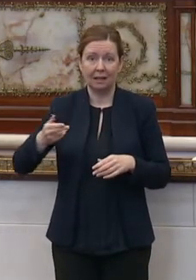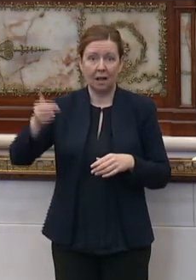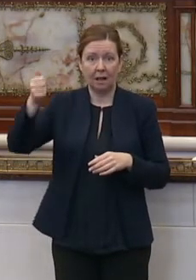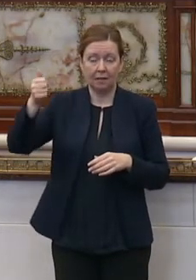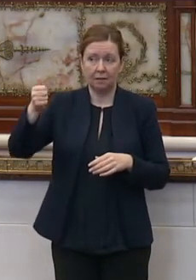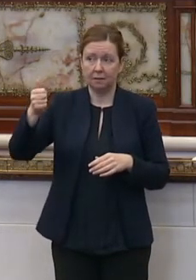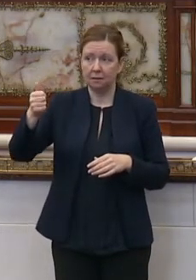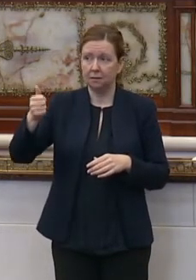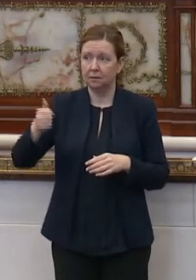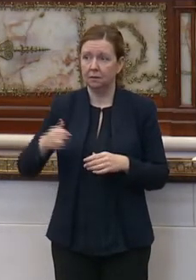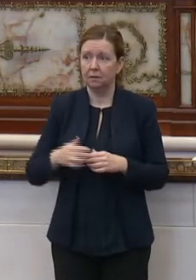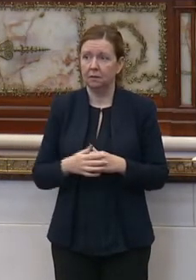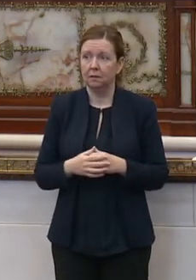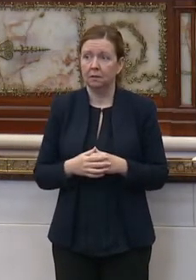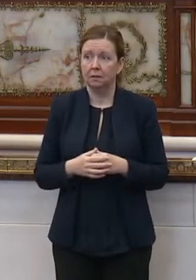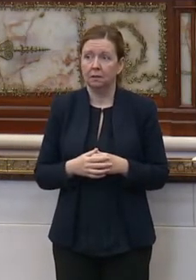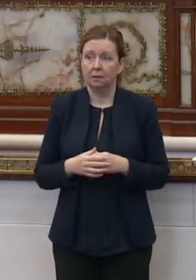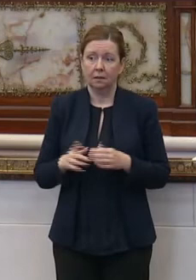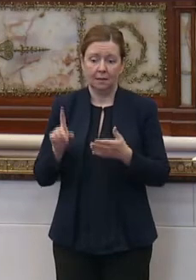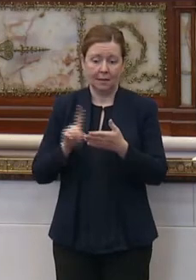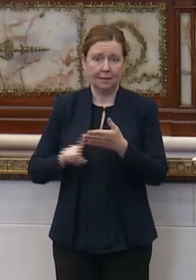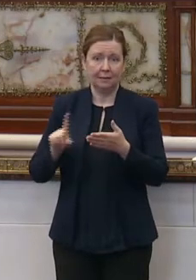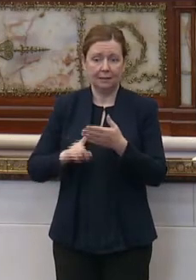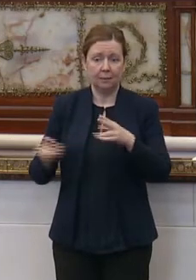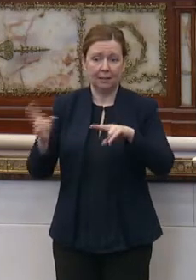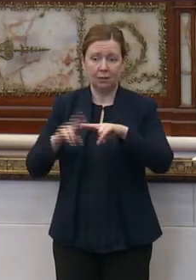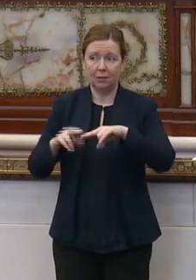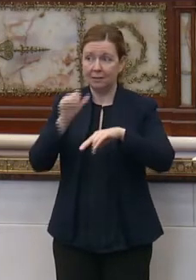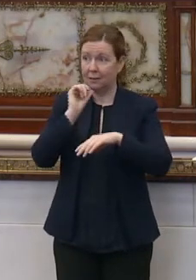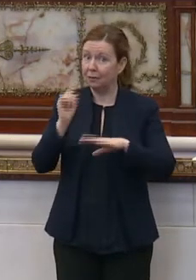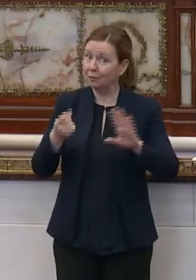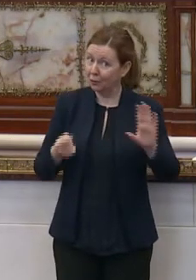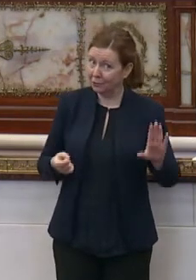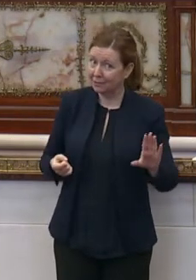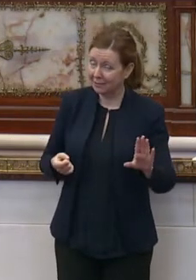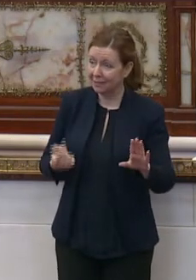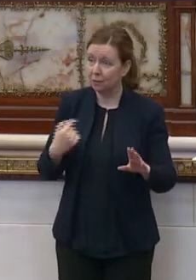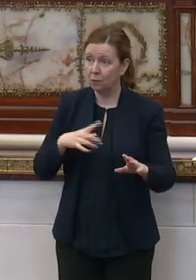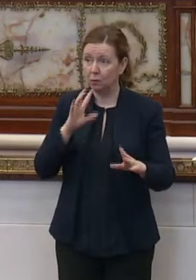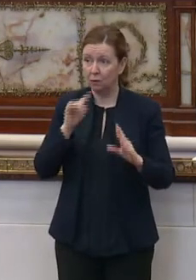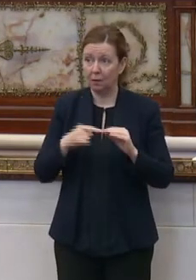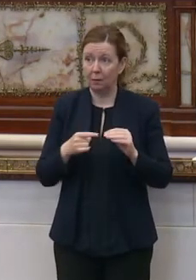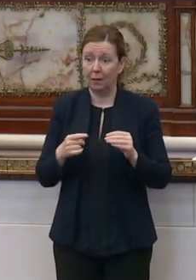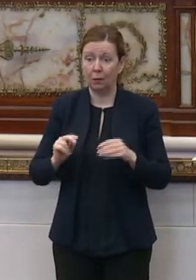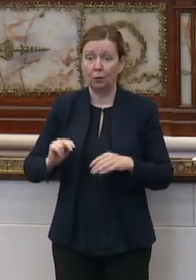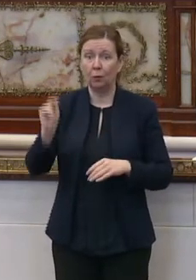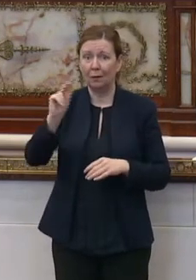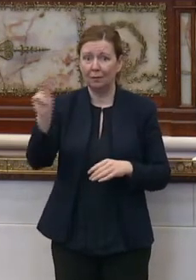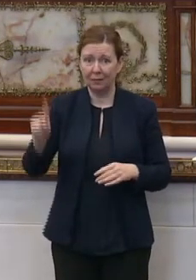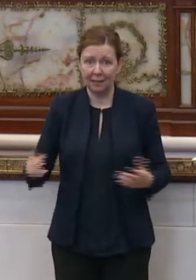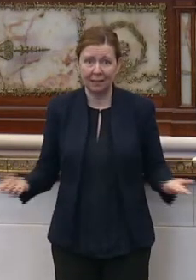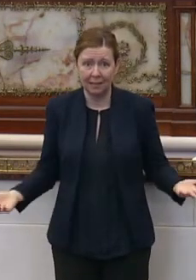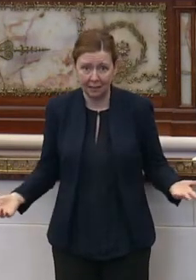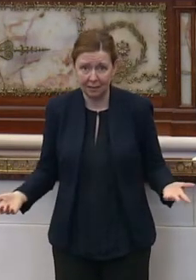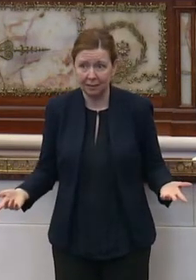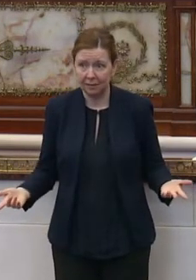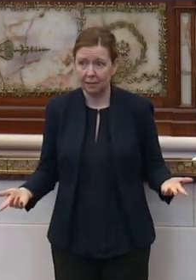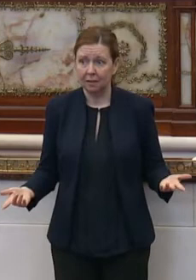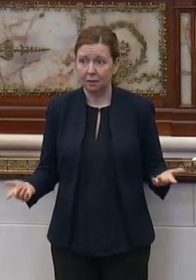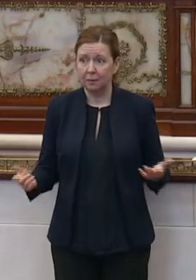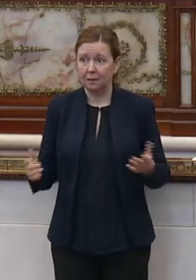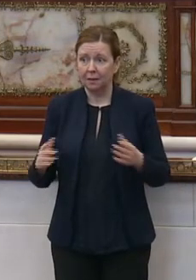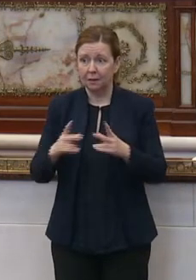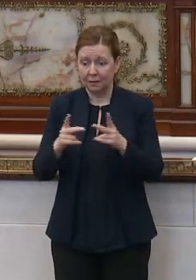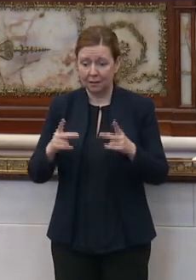assessment increase, not even the first highest. mean, we're talking about North Philly. We're talking about these